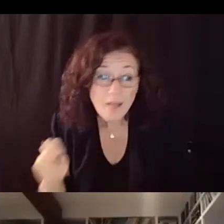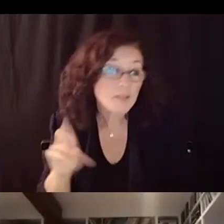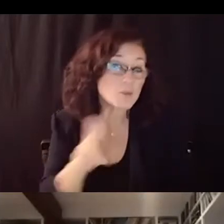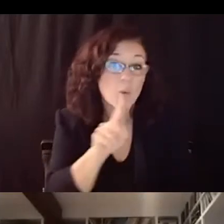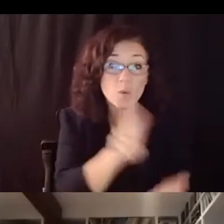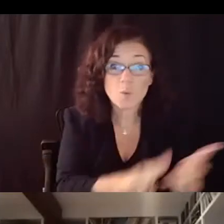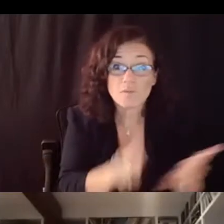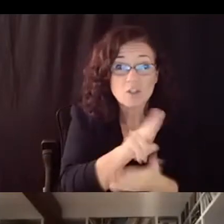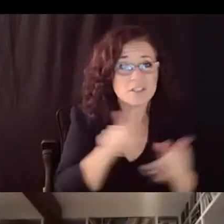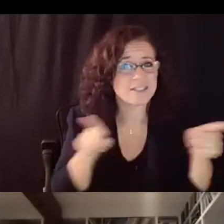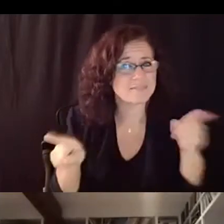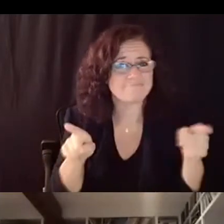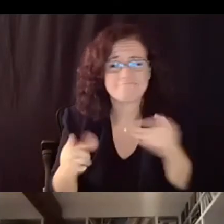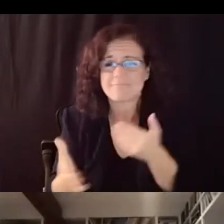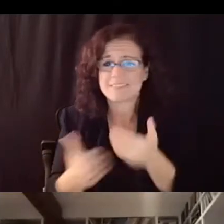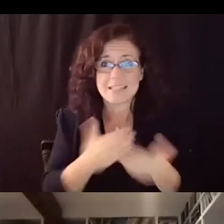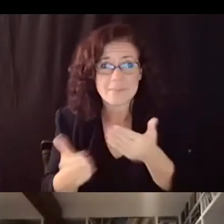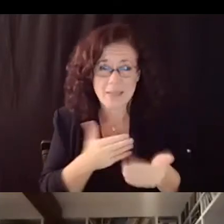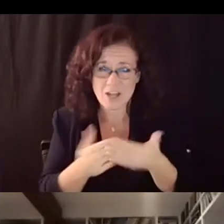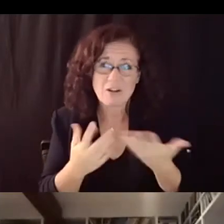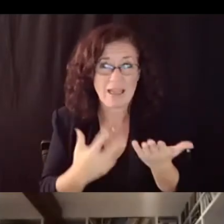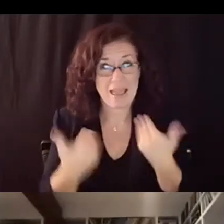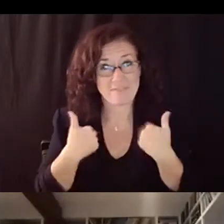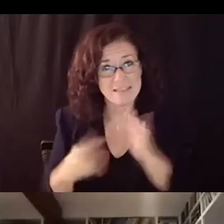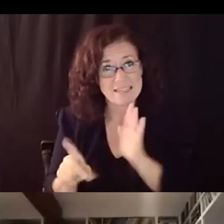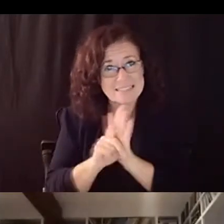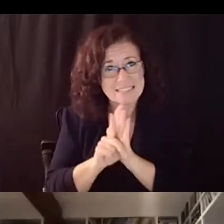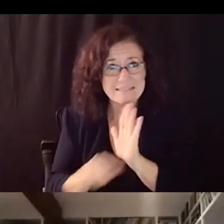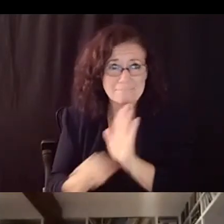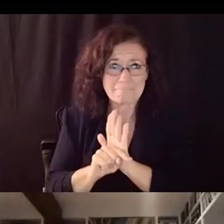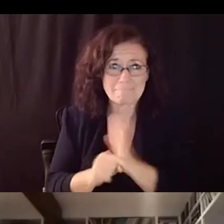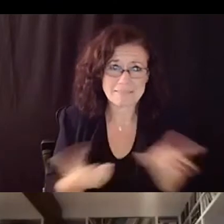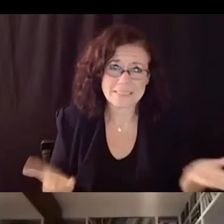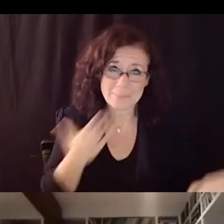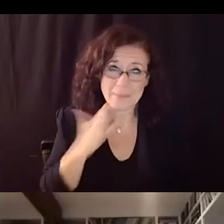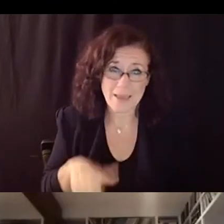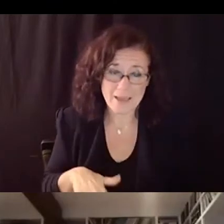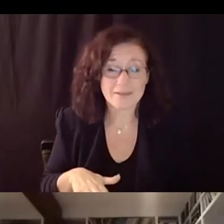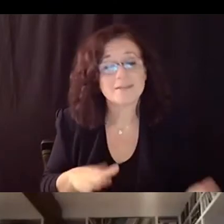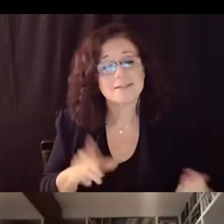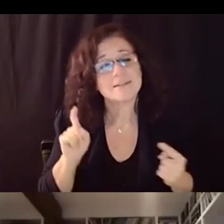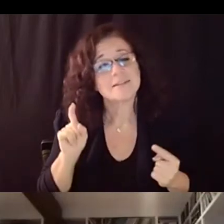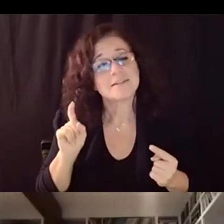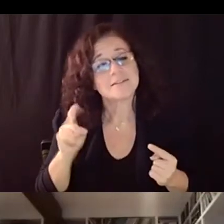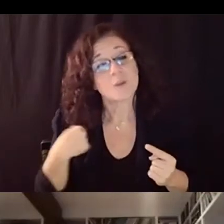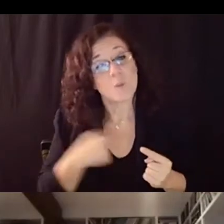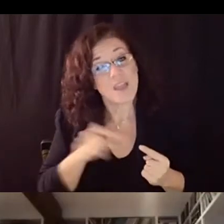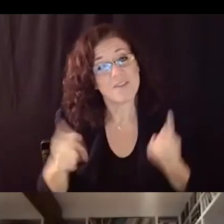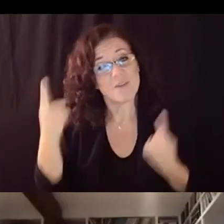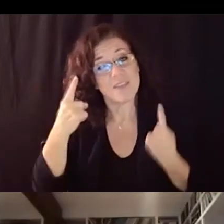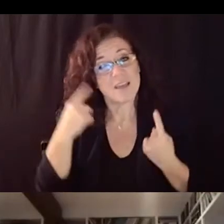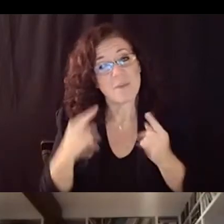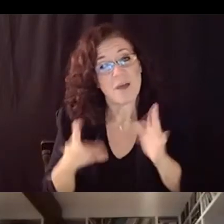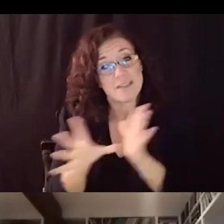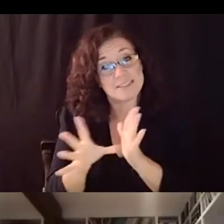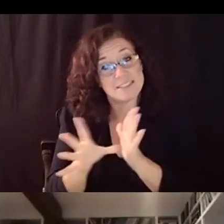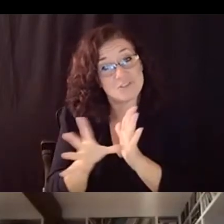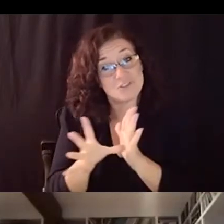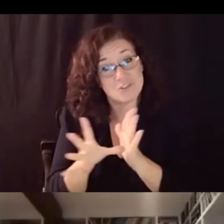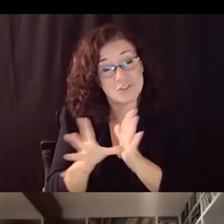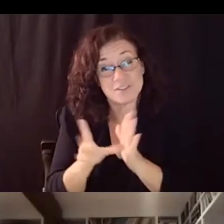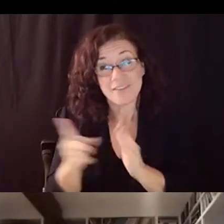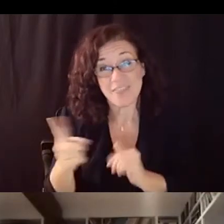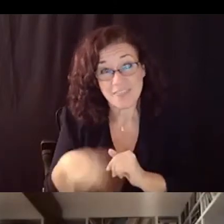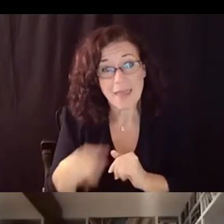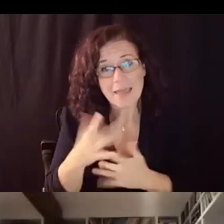those factors are top of mind for us especially as we think about our seniors who so badly